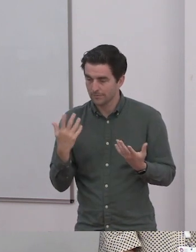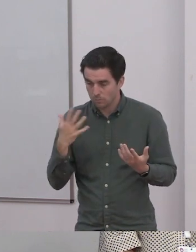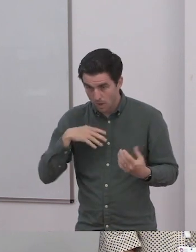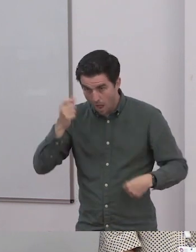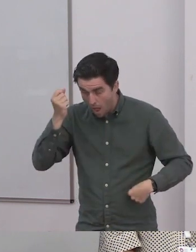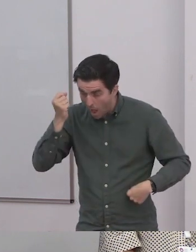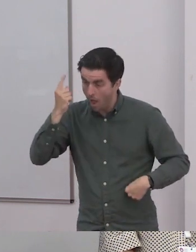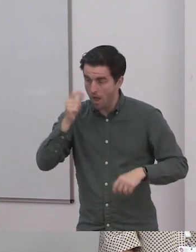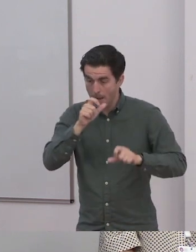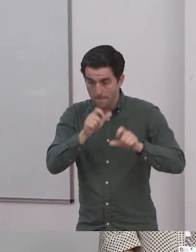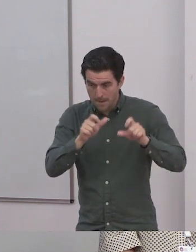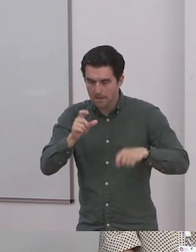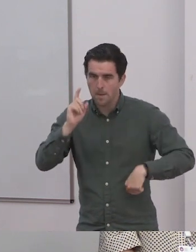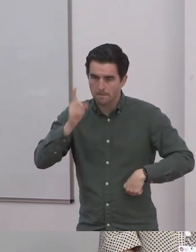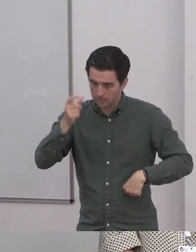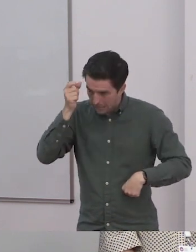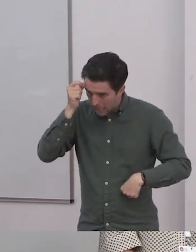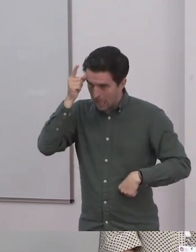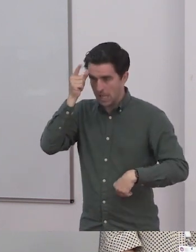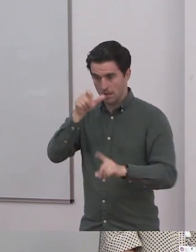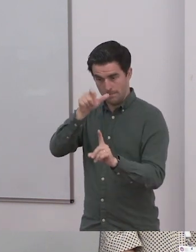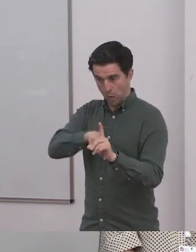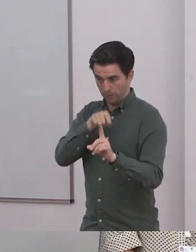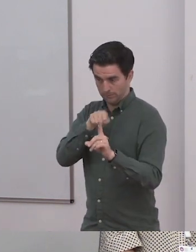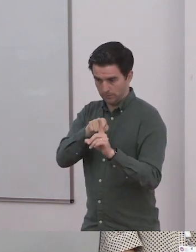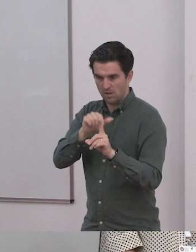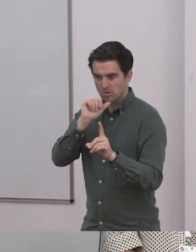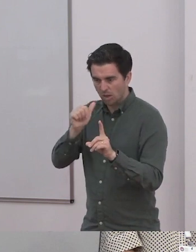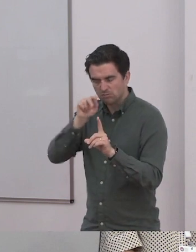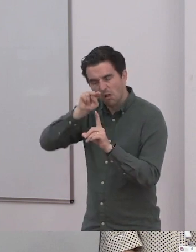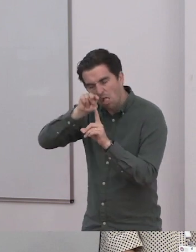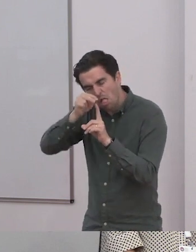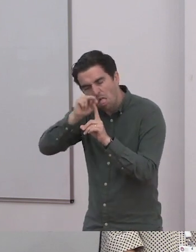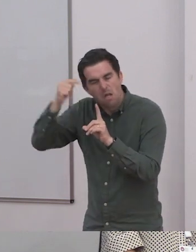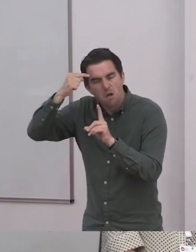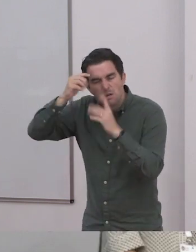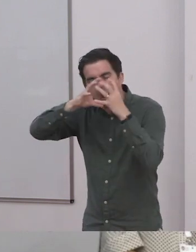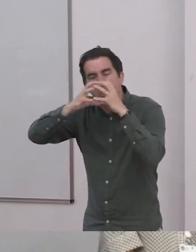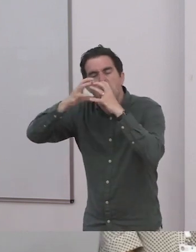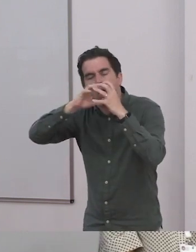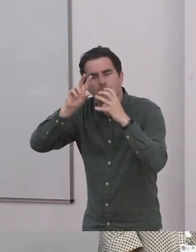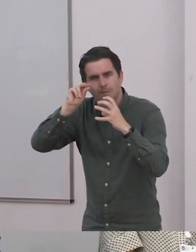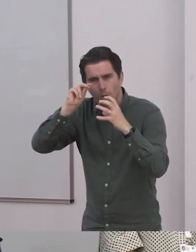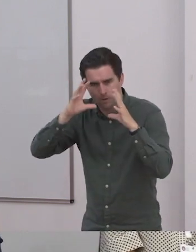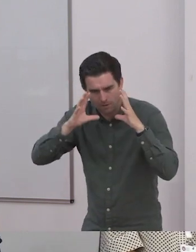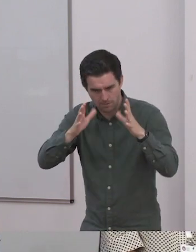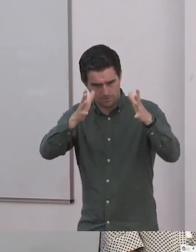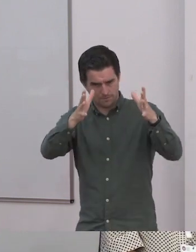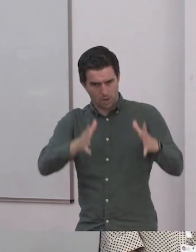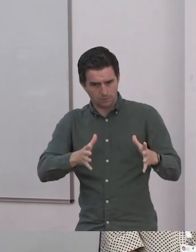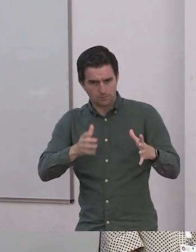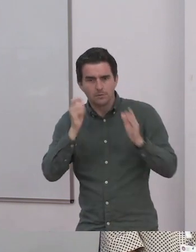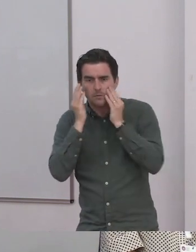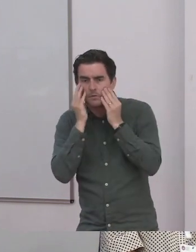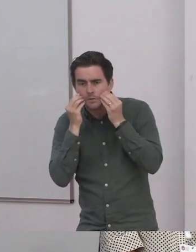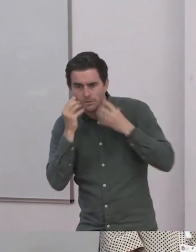themselves and see how the condition they have shows up in them. Yeah. And that's been the beauty of unschooling is